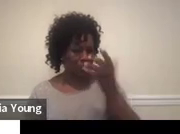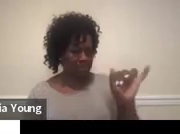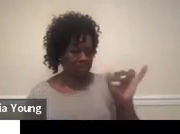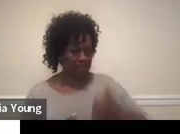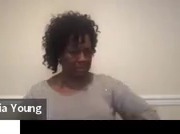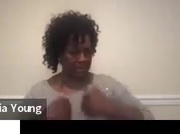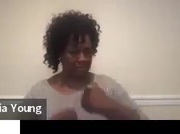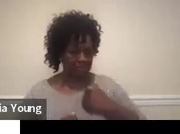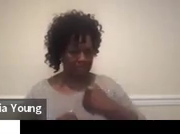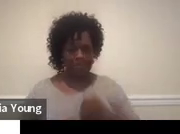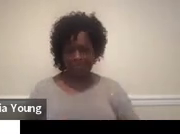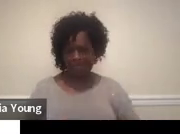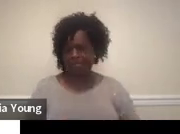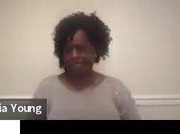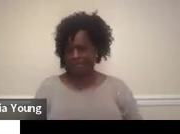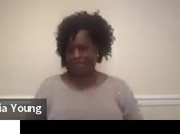be.